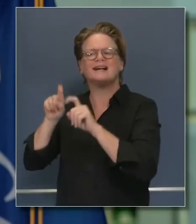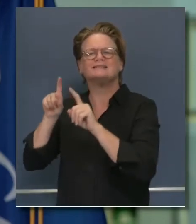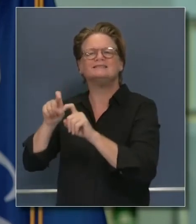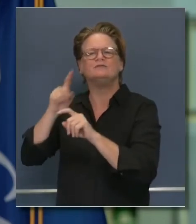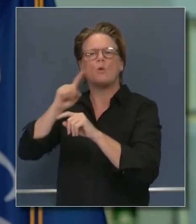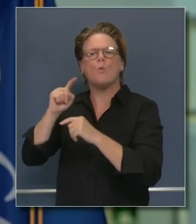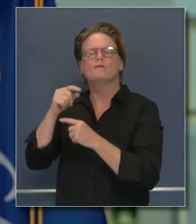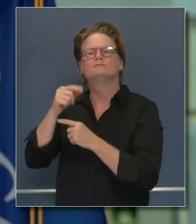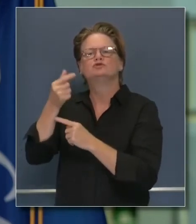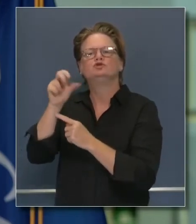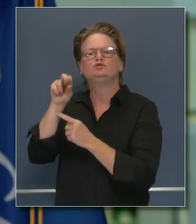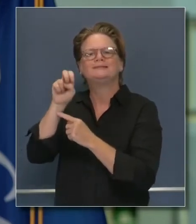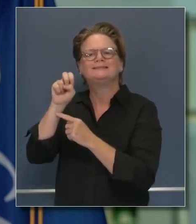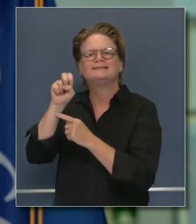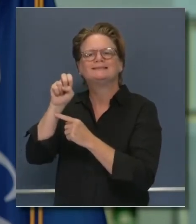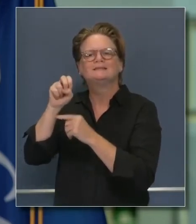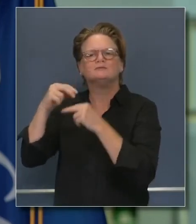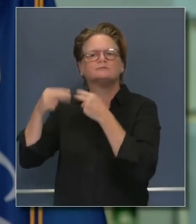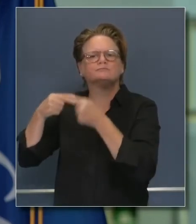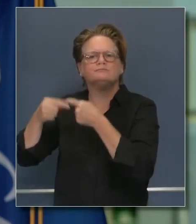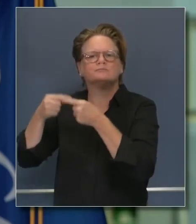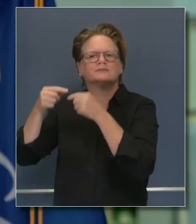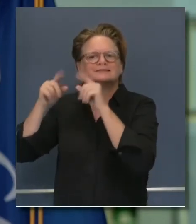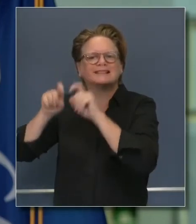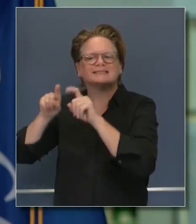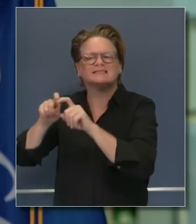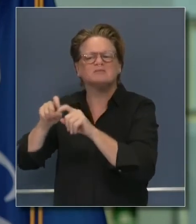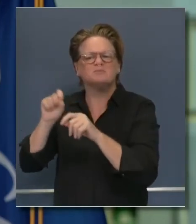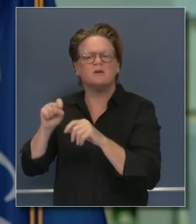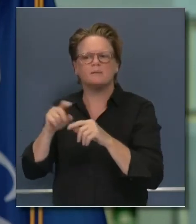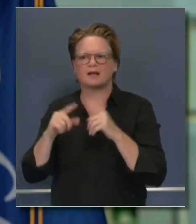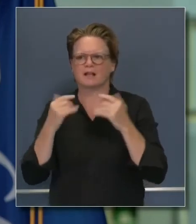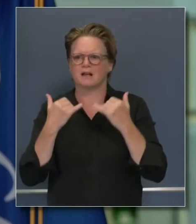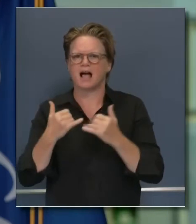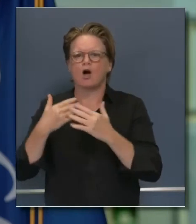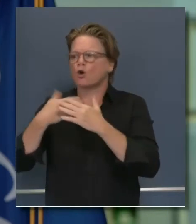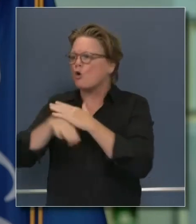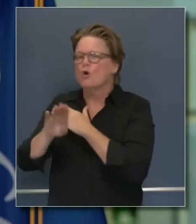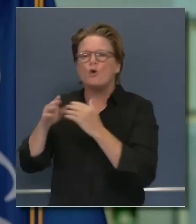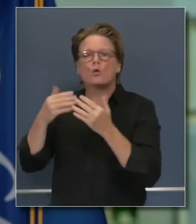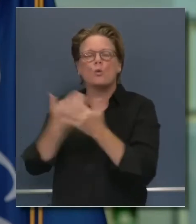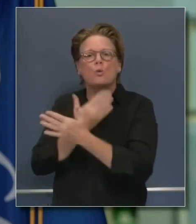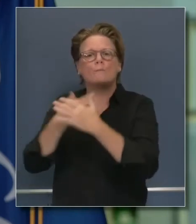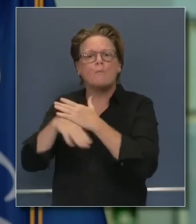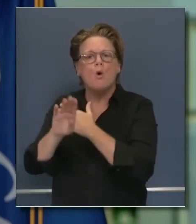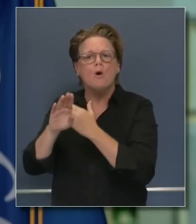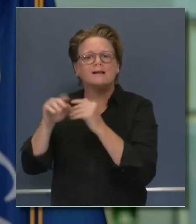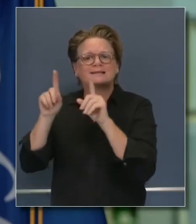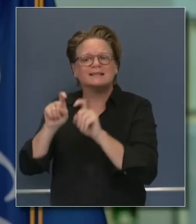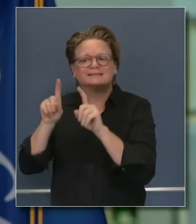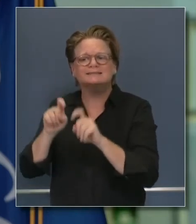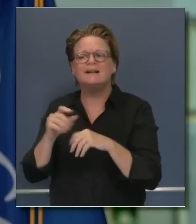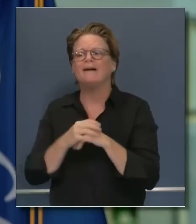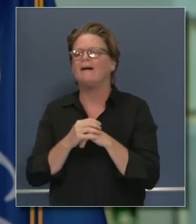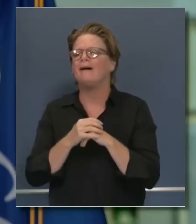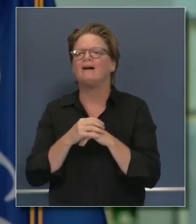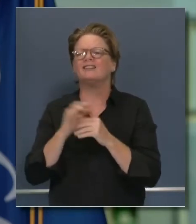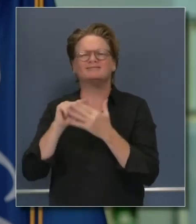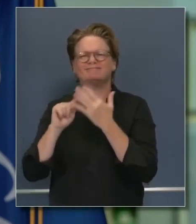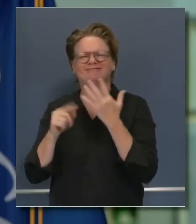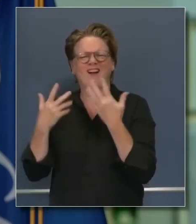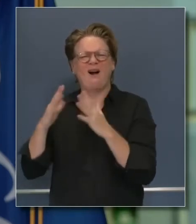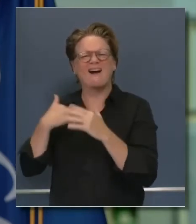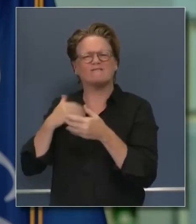tires, all these other companies, and many of them had a lot of the components, but not all of the component parts to get us to where we are, save the logistics,